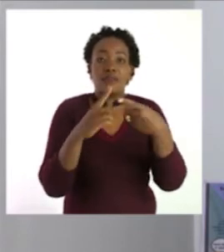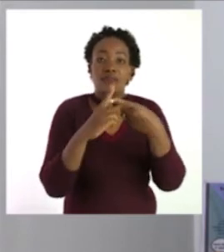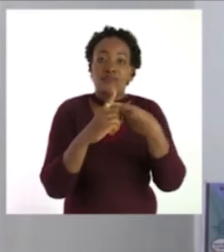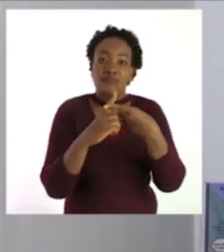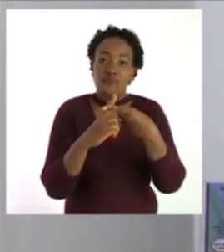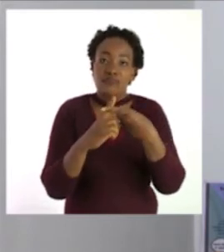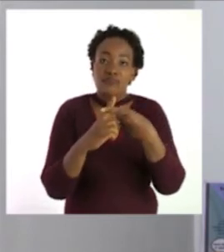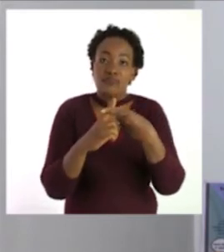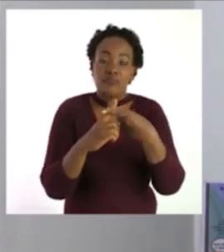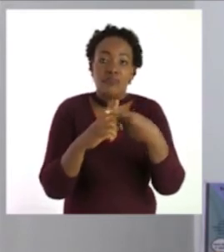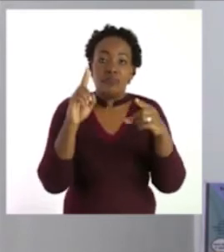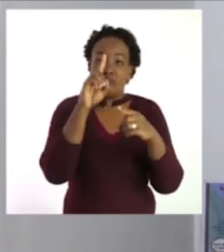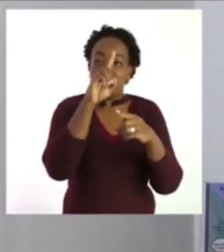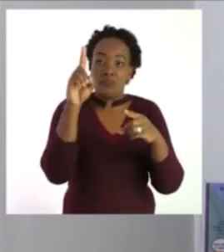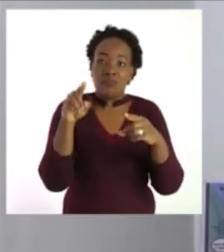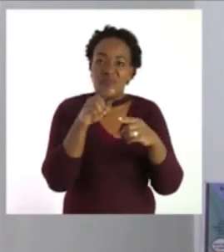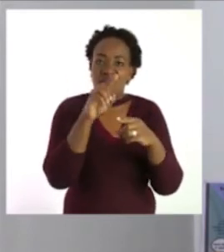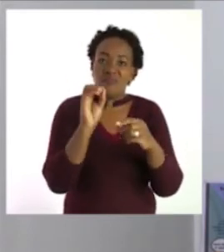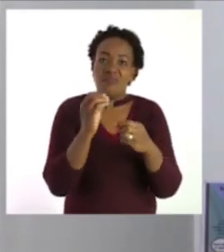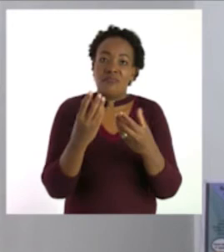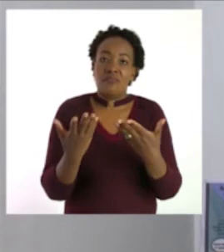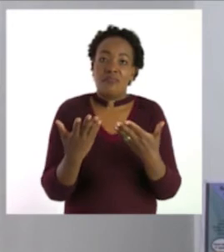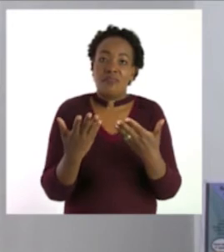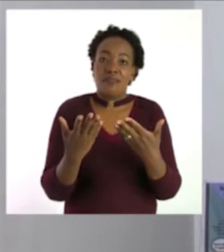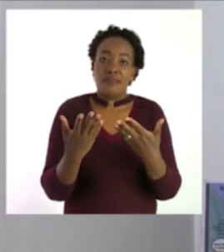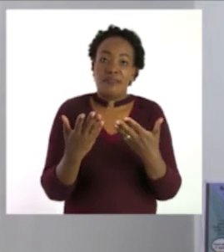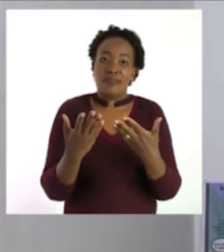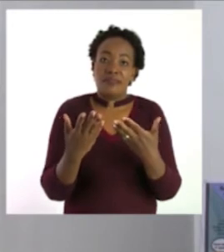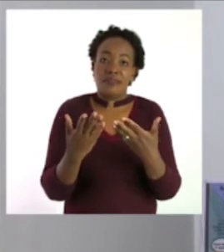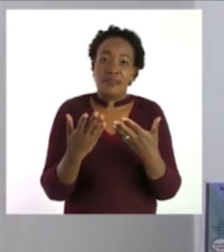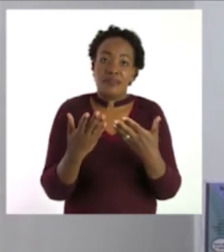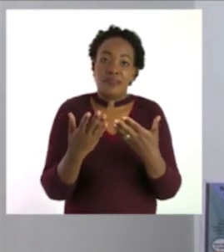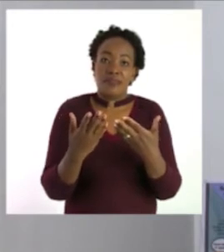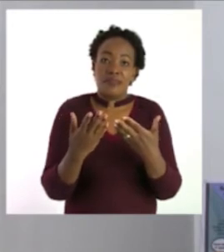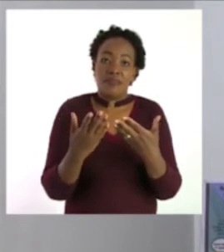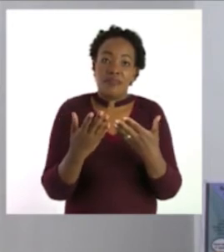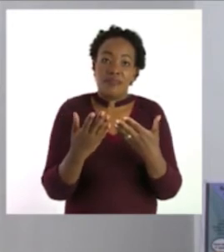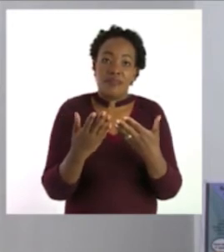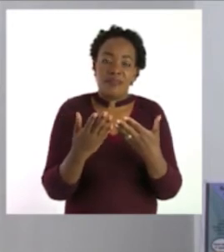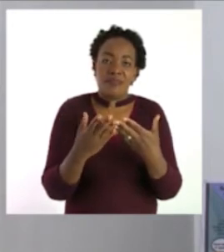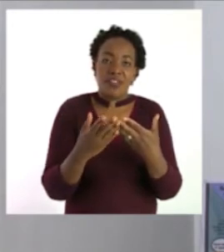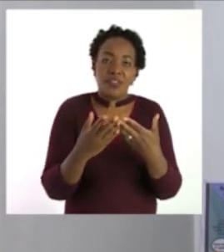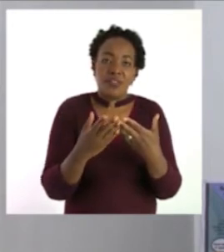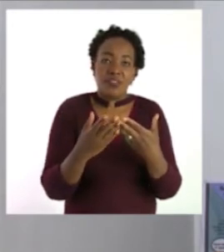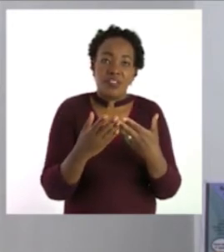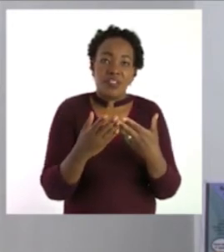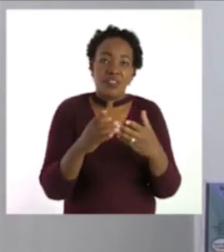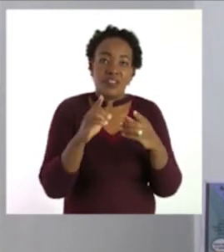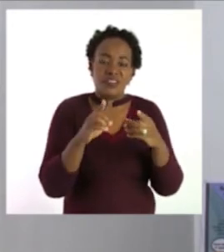equals 2. Then we have a box. And we have two